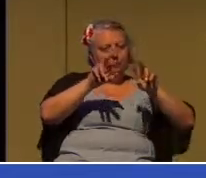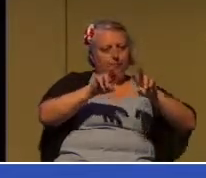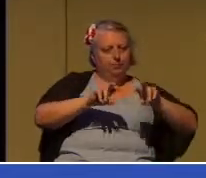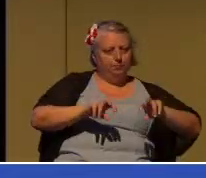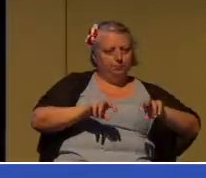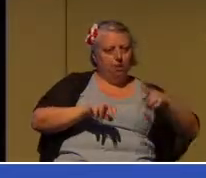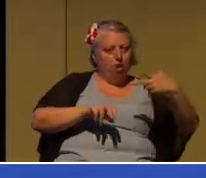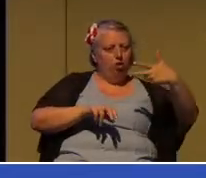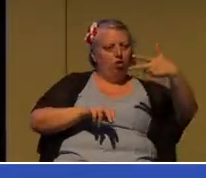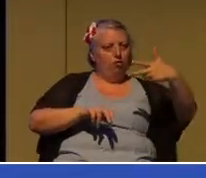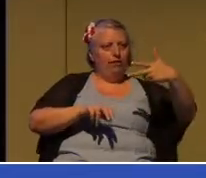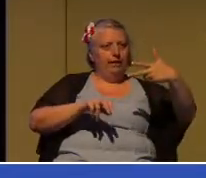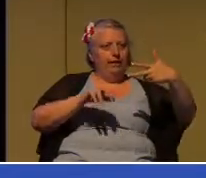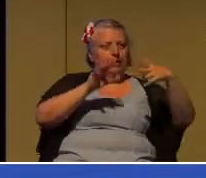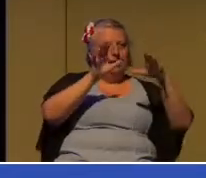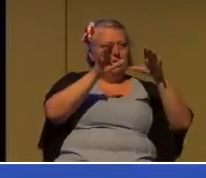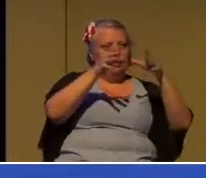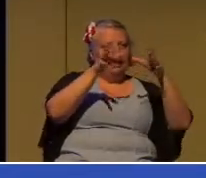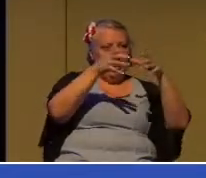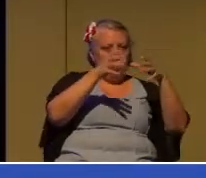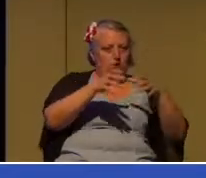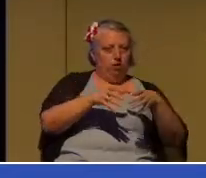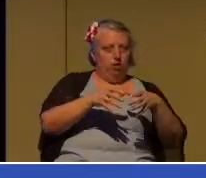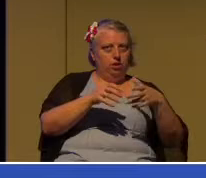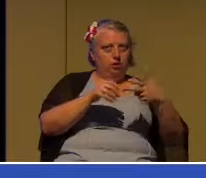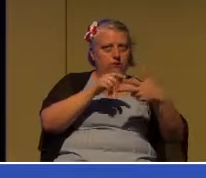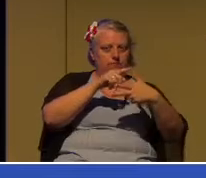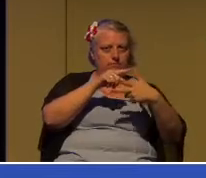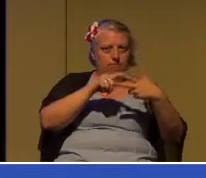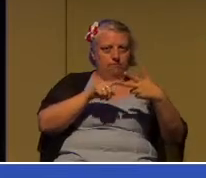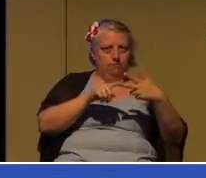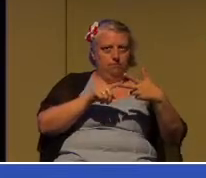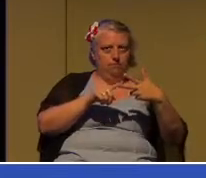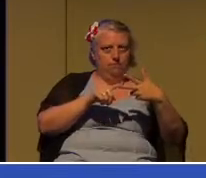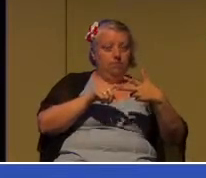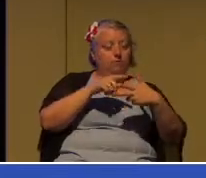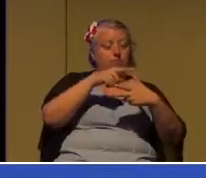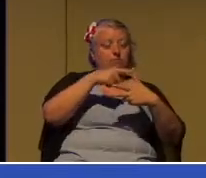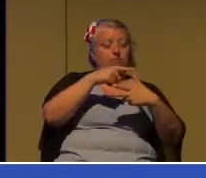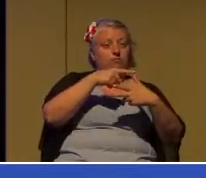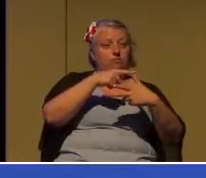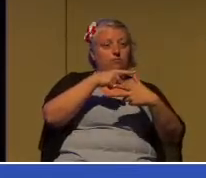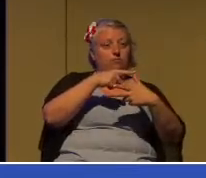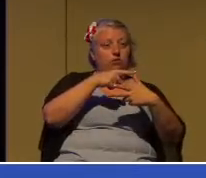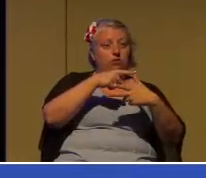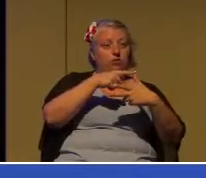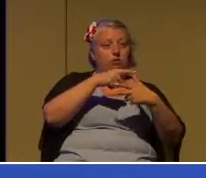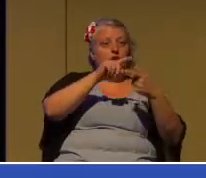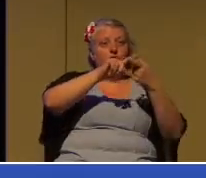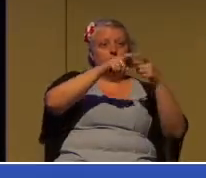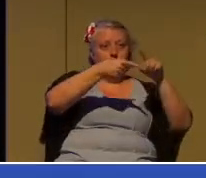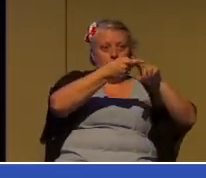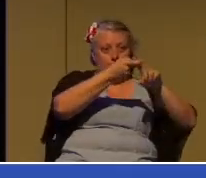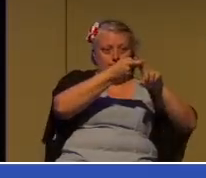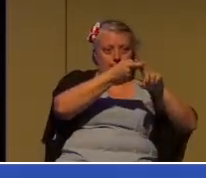categories. Let me try to walk you through them. The first is friendship.